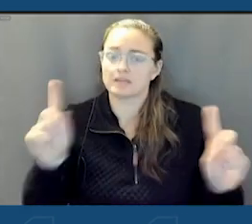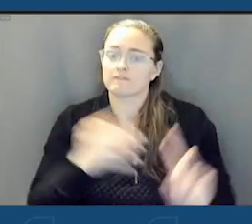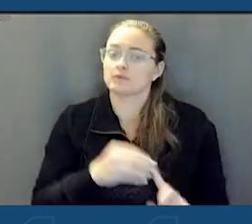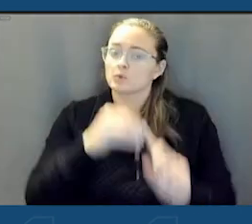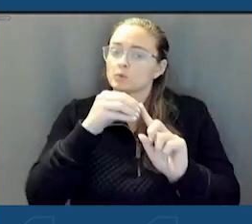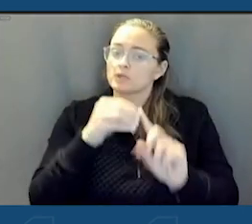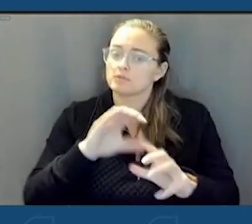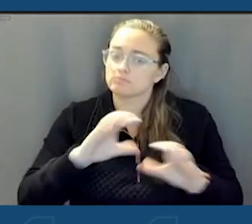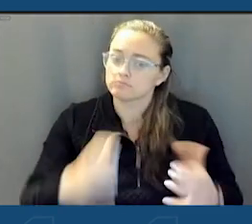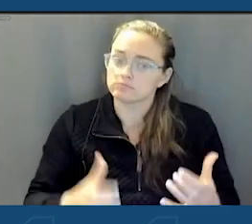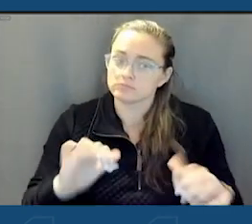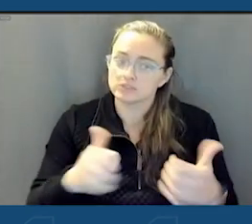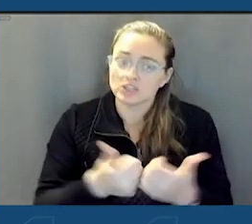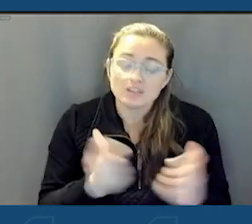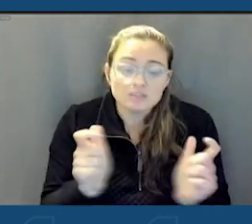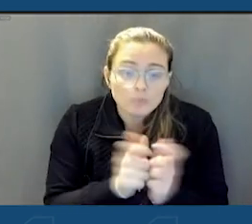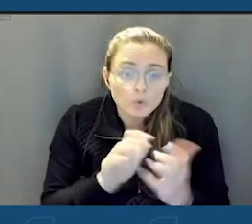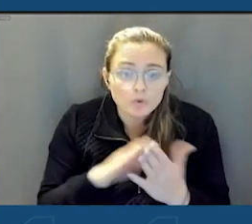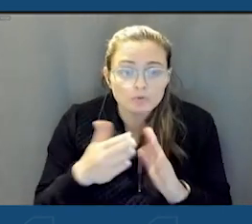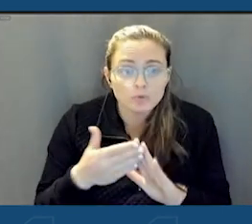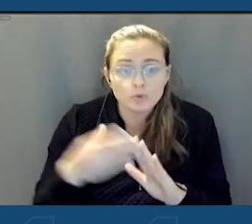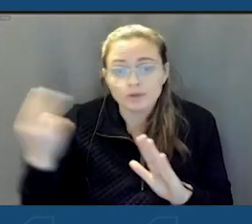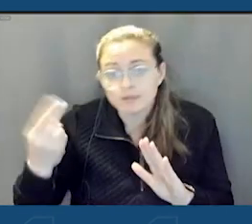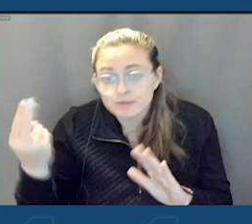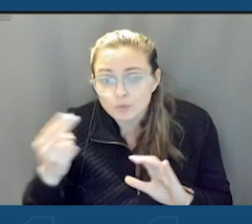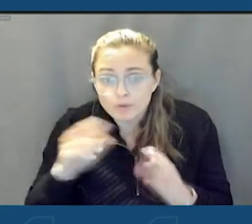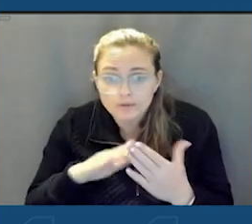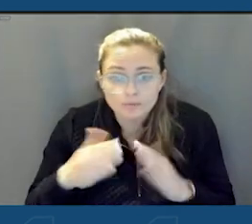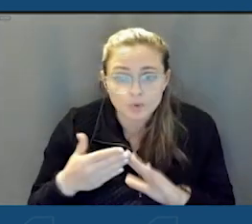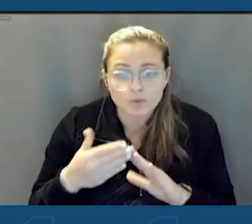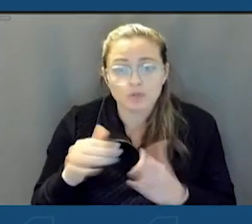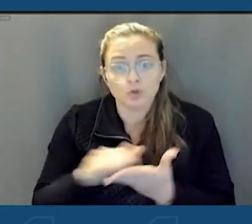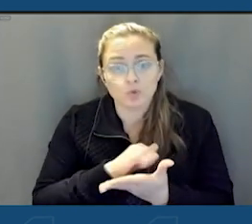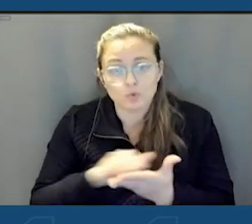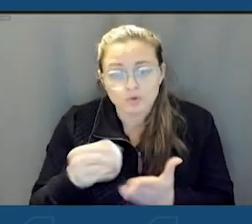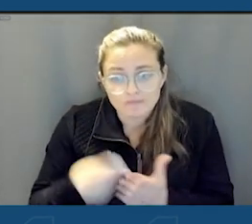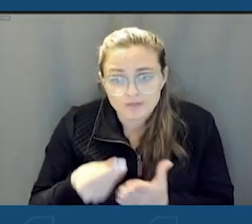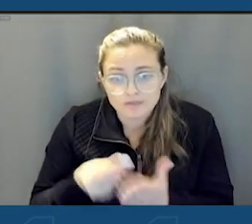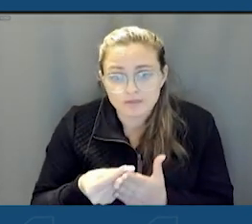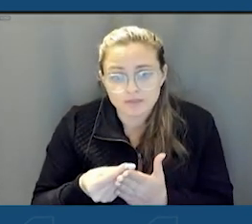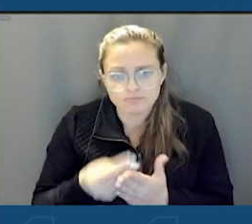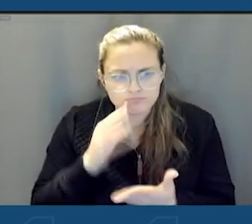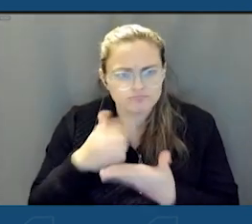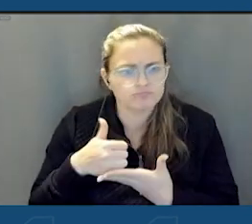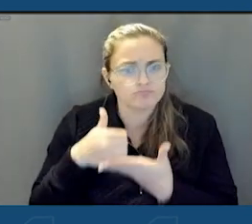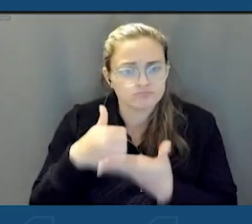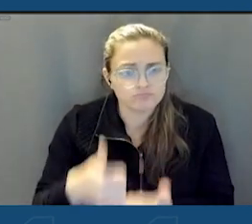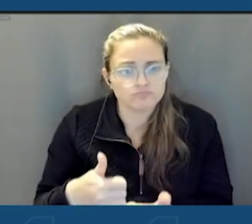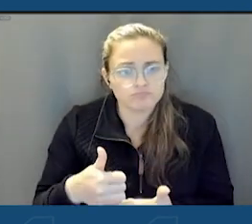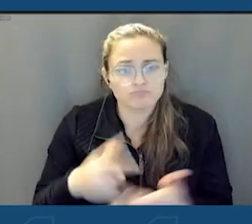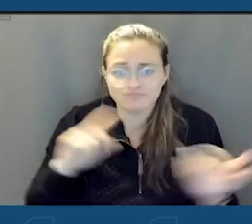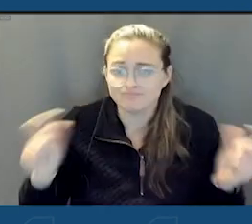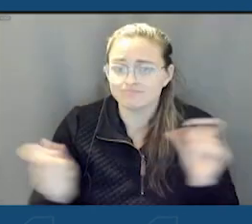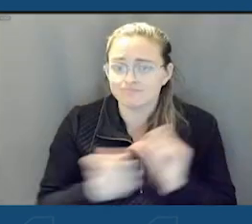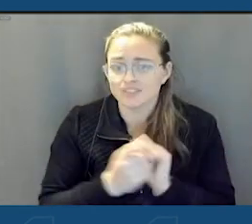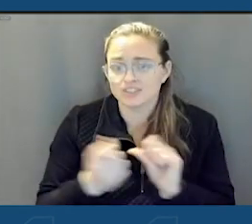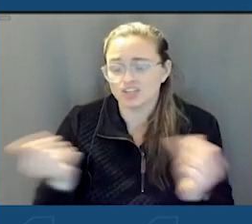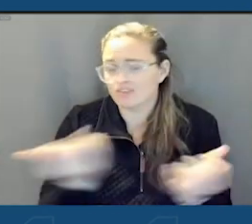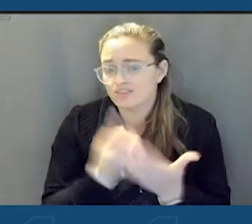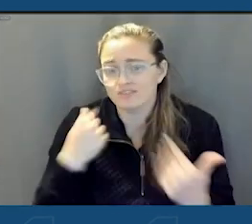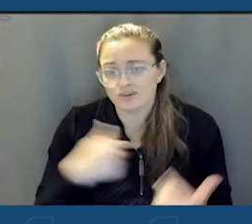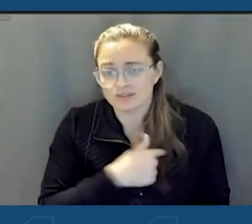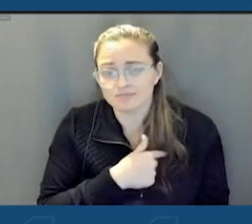challenges in being a small community, a historic community, and this New York funding will help change all of that for us.